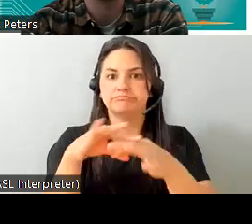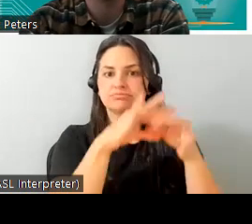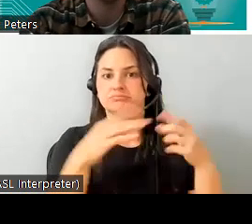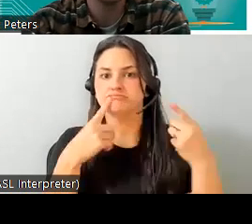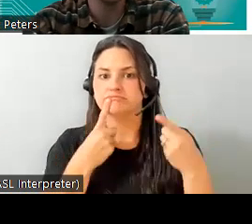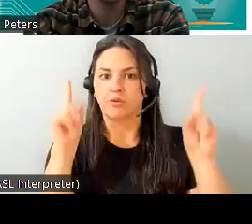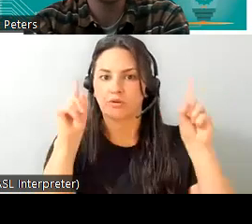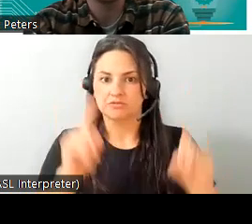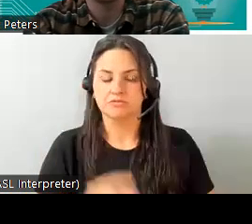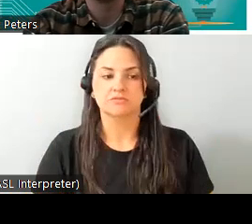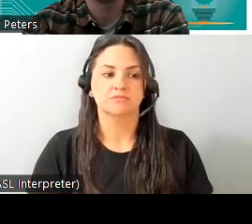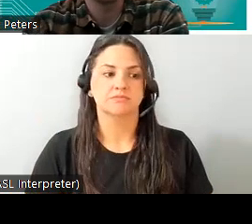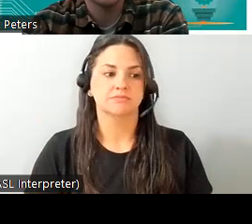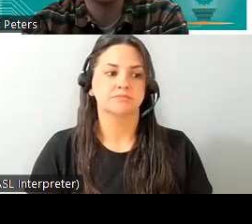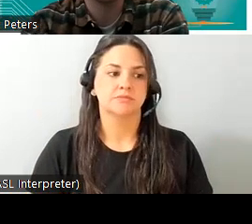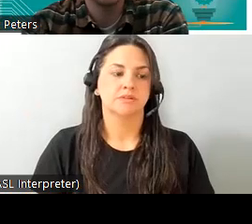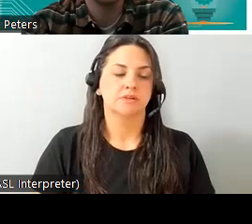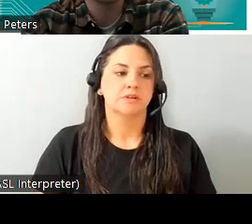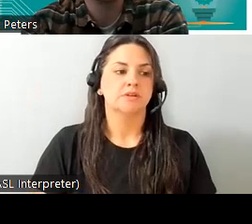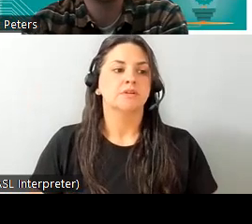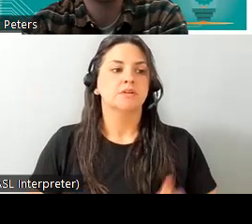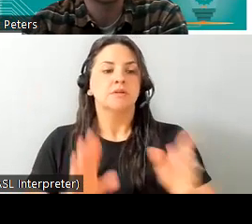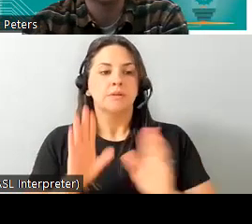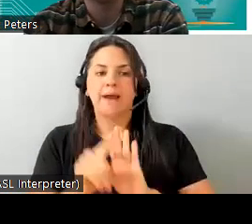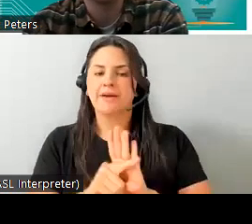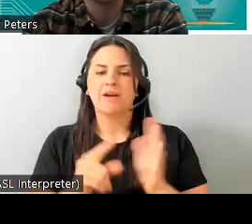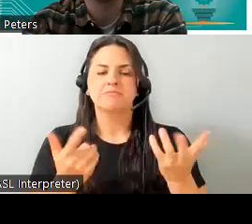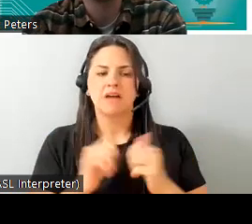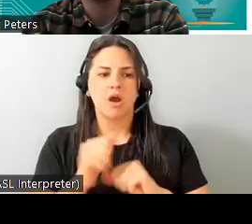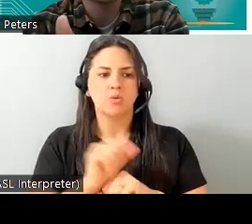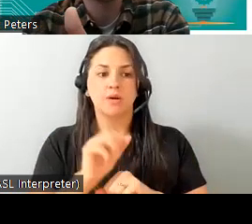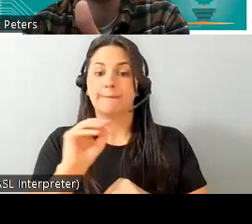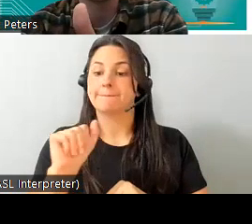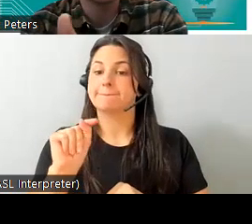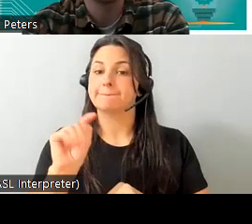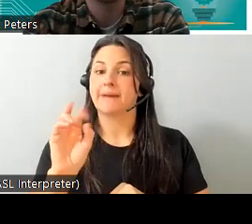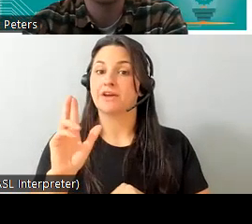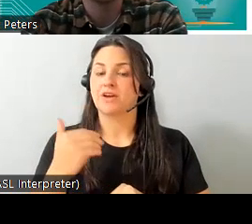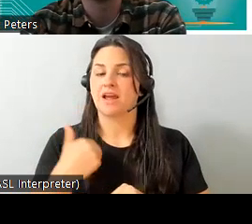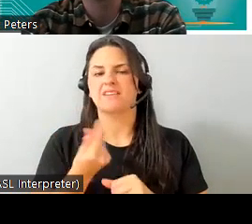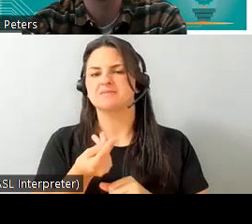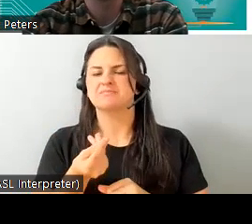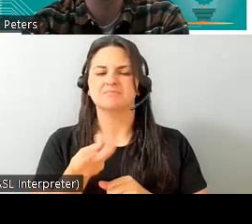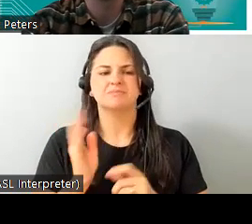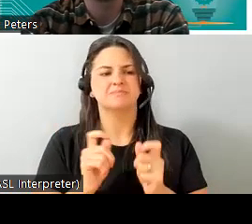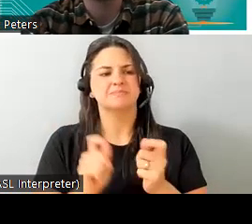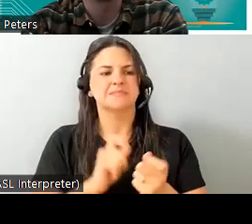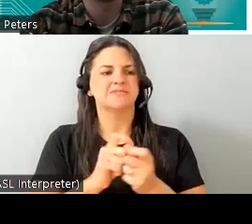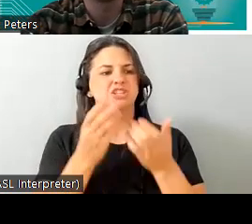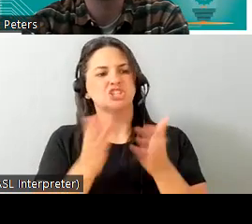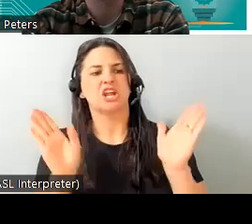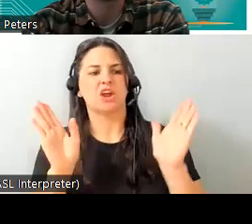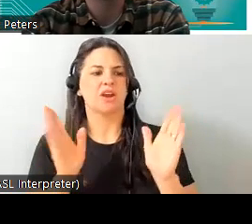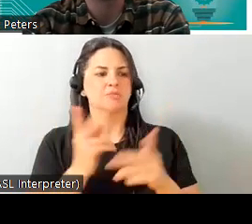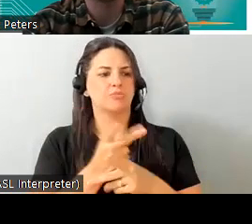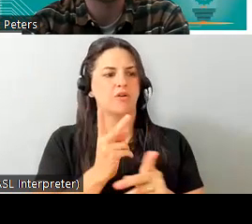forward a bit of background the way it works you know matter provides a set of generic device capability profiles so for common